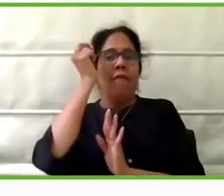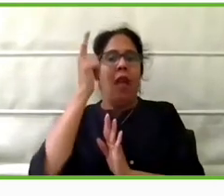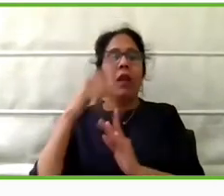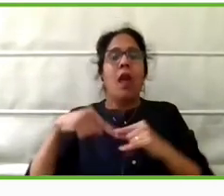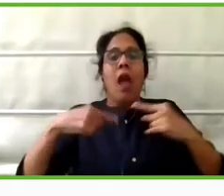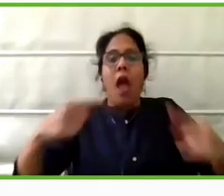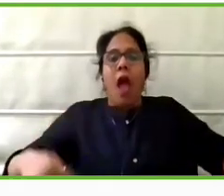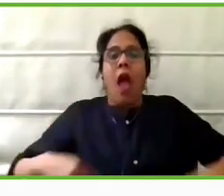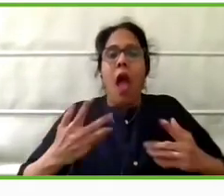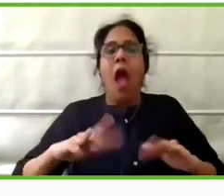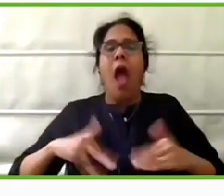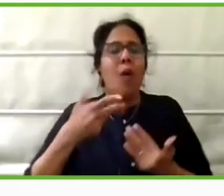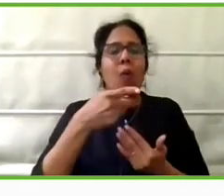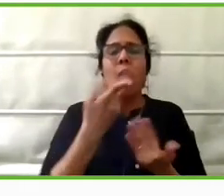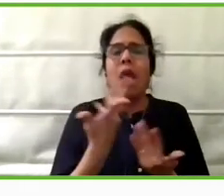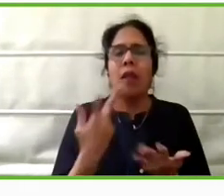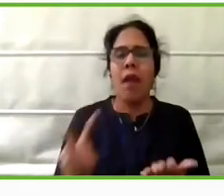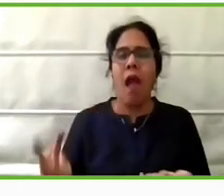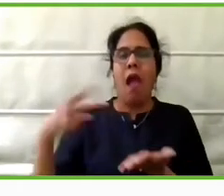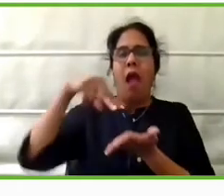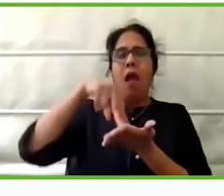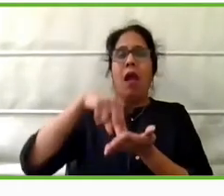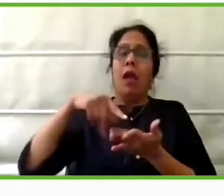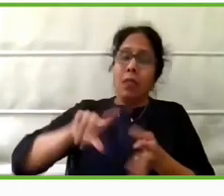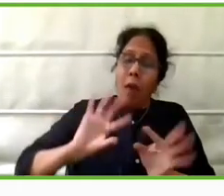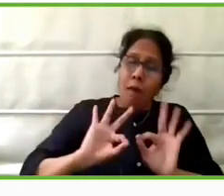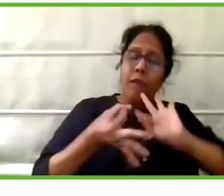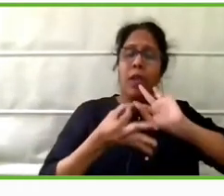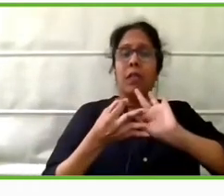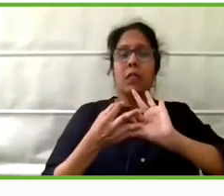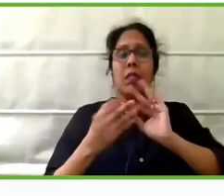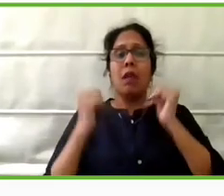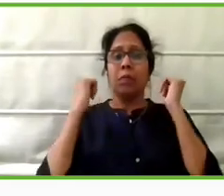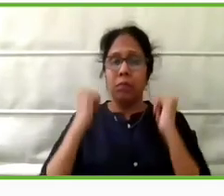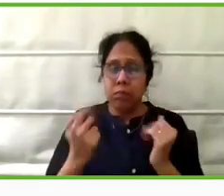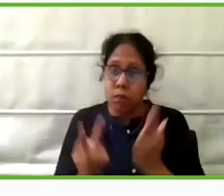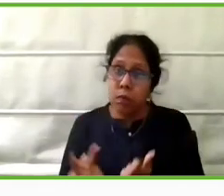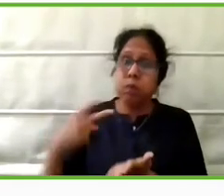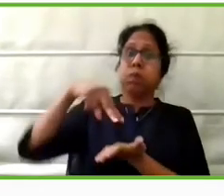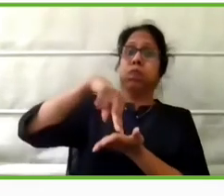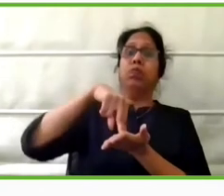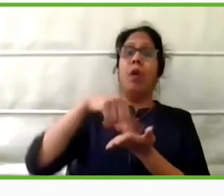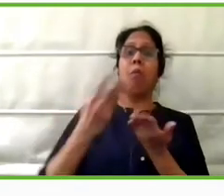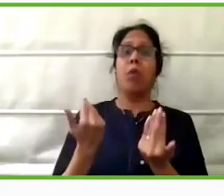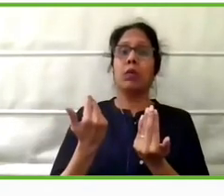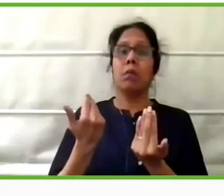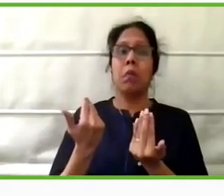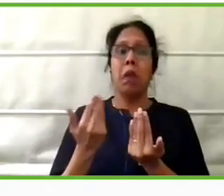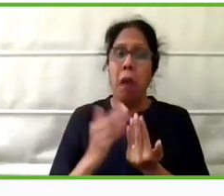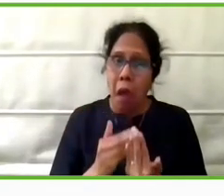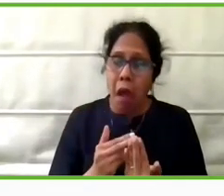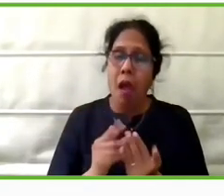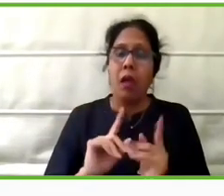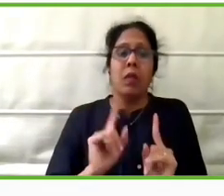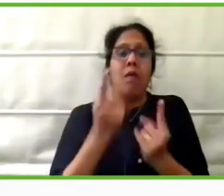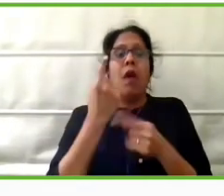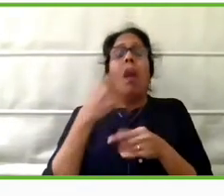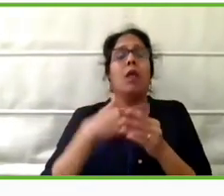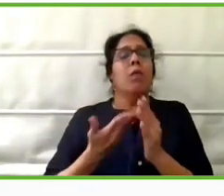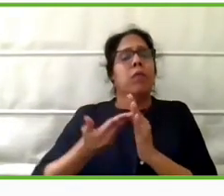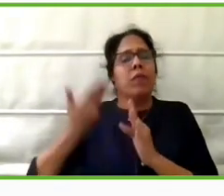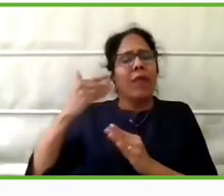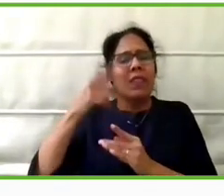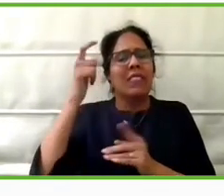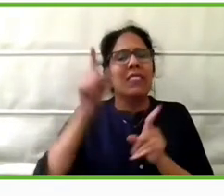is a wheelchair with an integrated standing mechanism. It was developed to address the problems